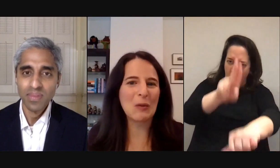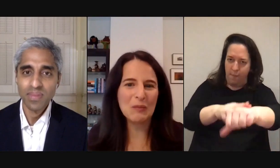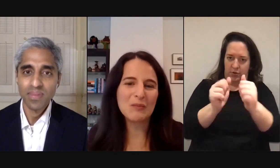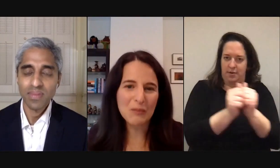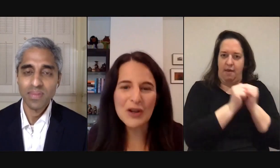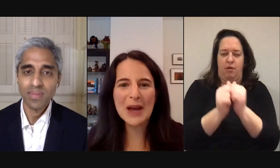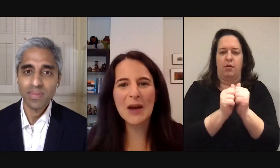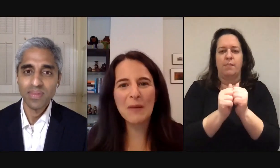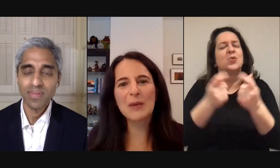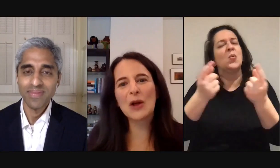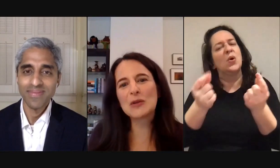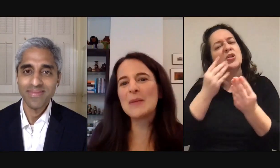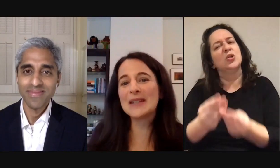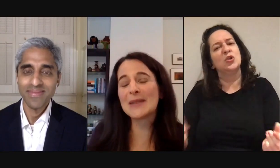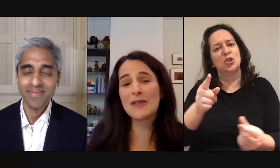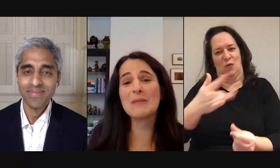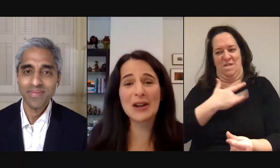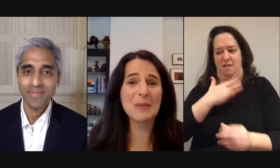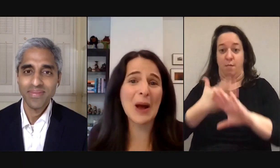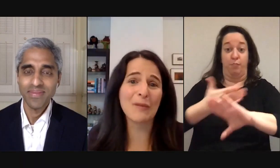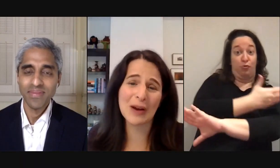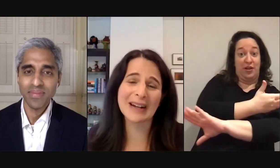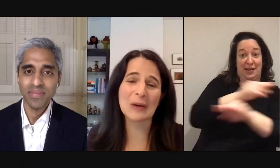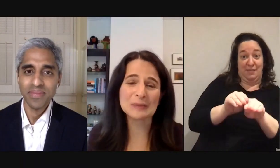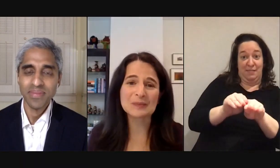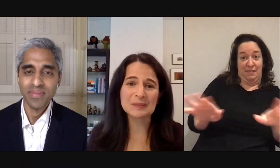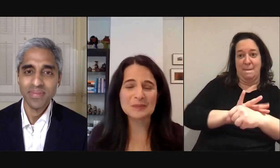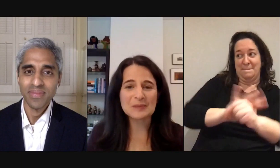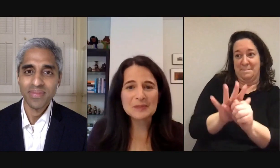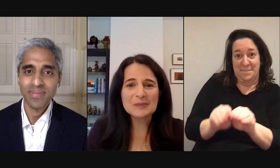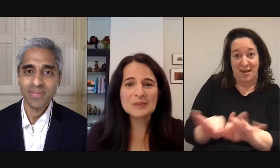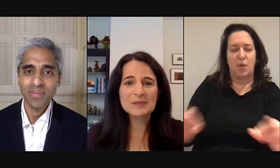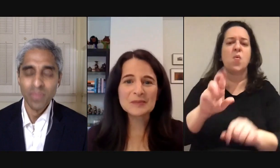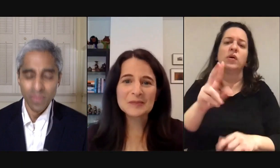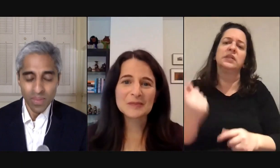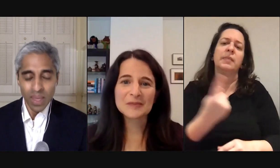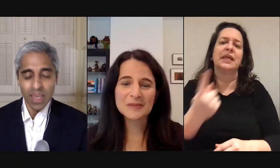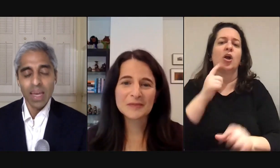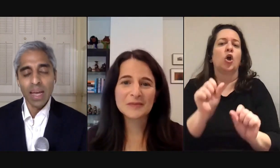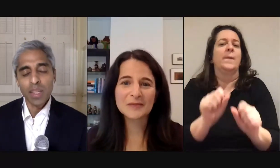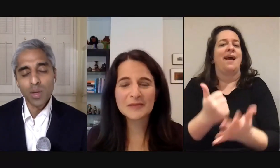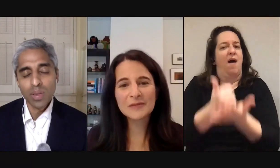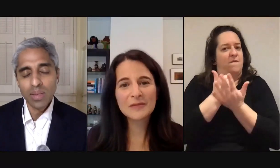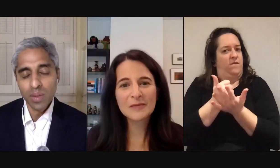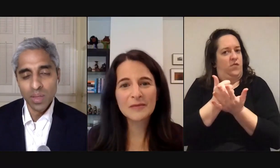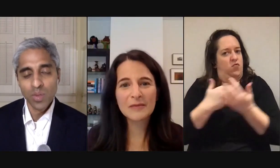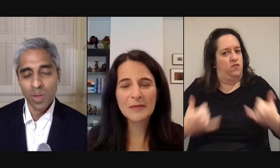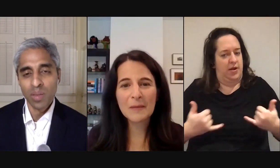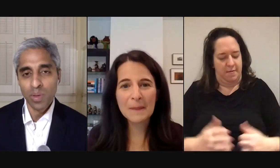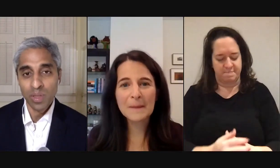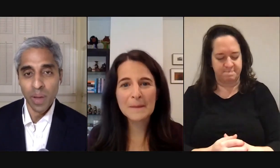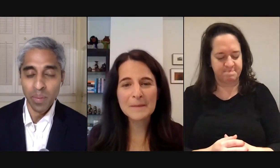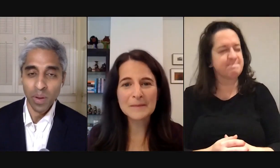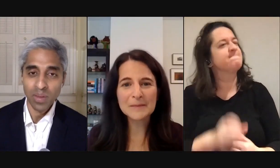you know pre-pandemic but also maybe some of them that could be helpful right now yeah and you know sarah this